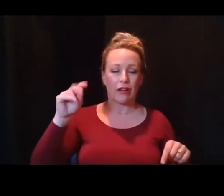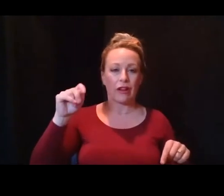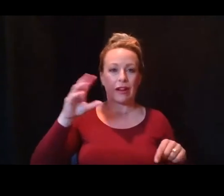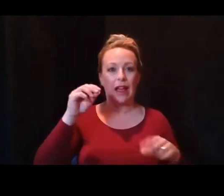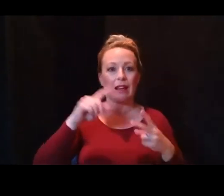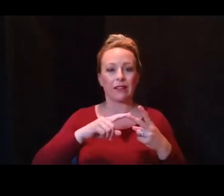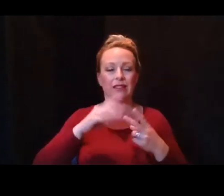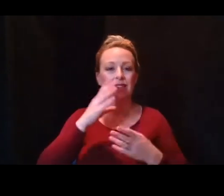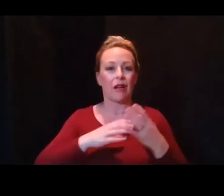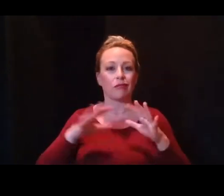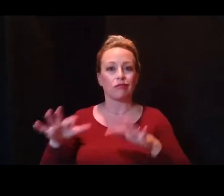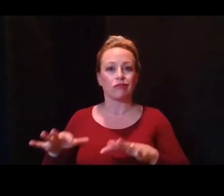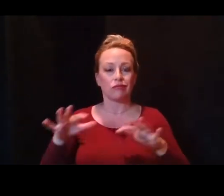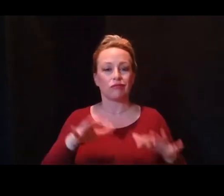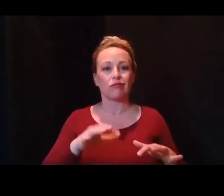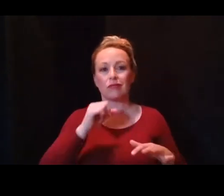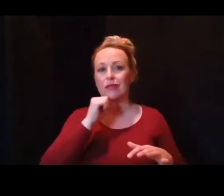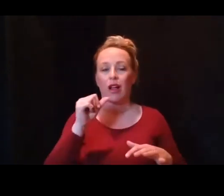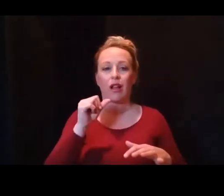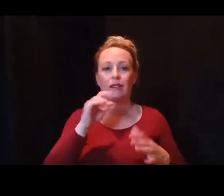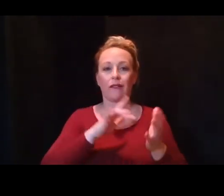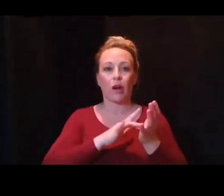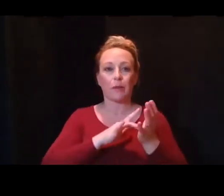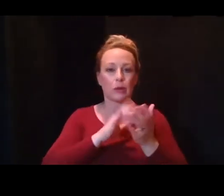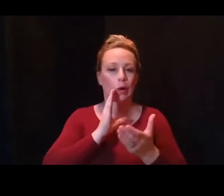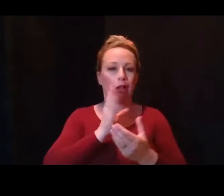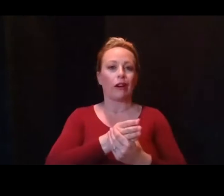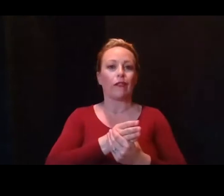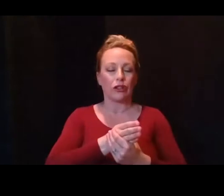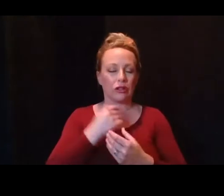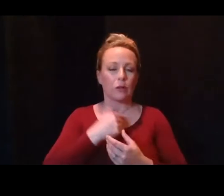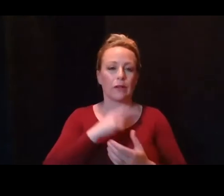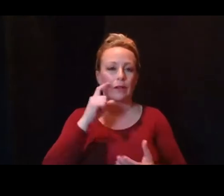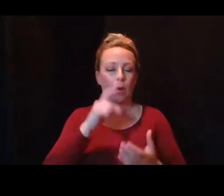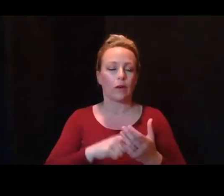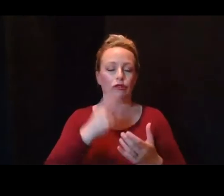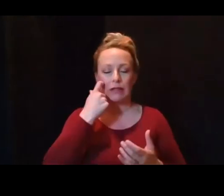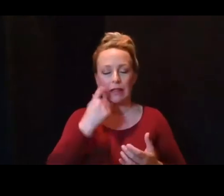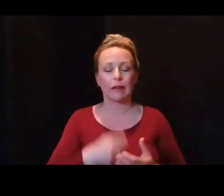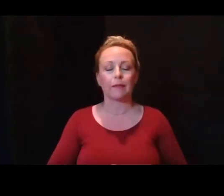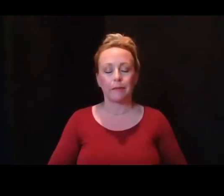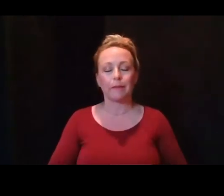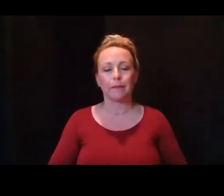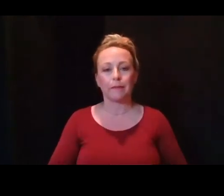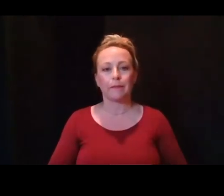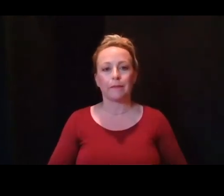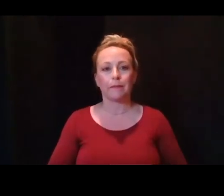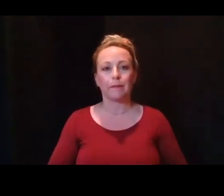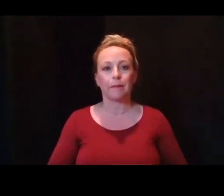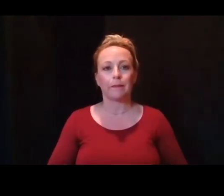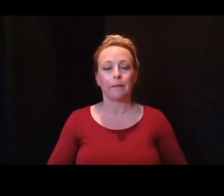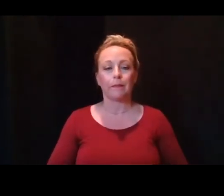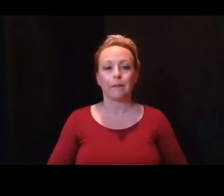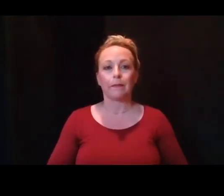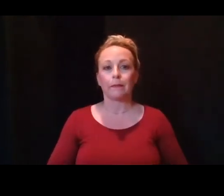of non-pharmaceutical interventions that we've seen recently. The